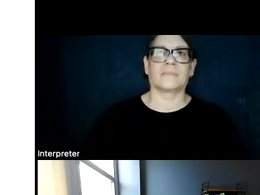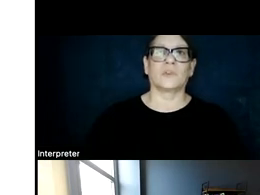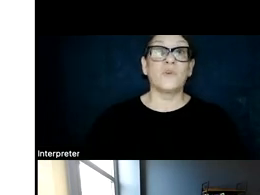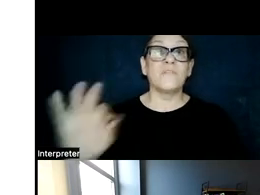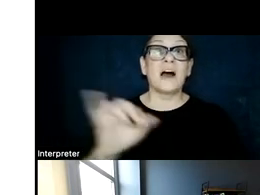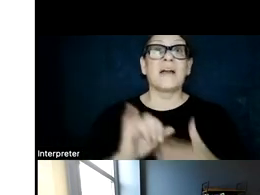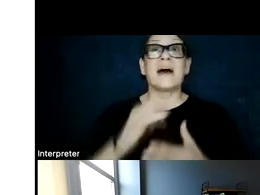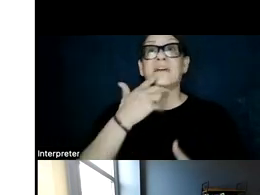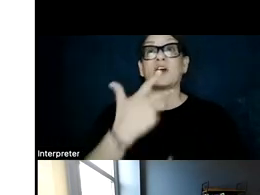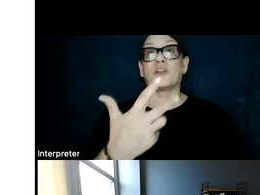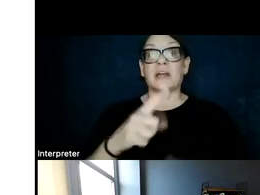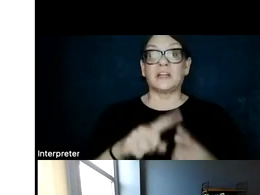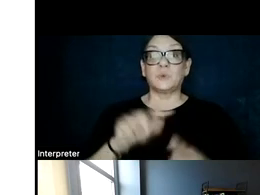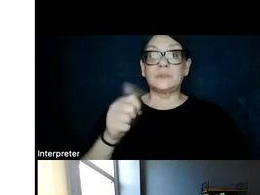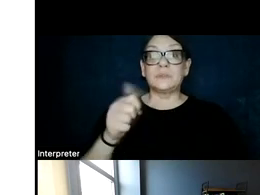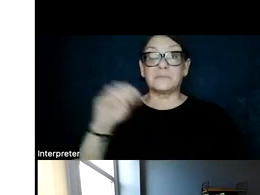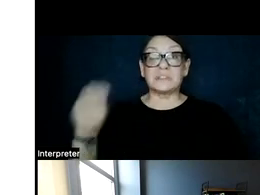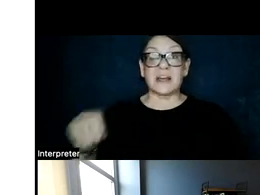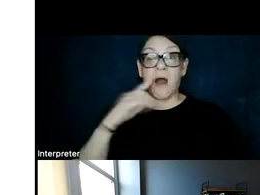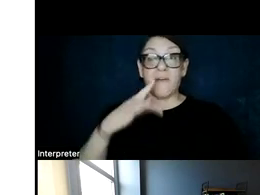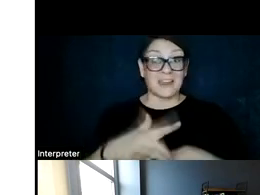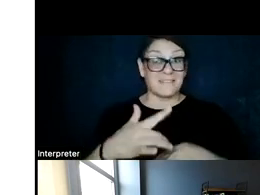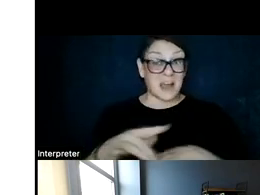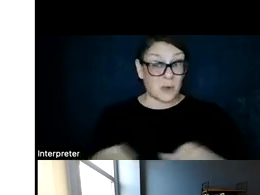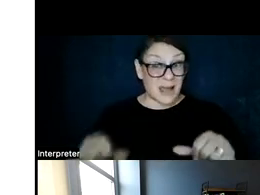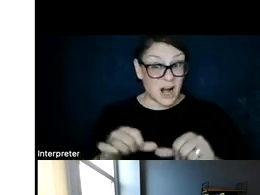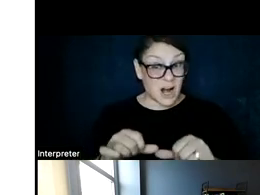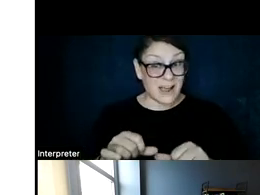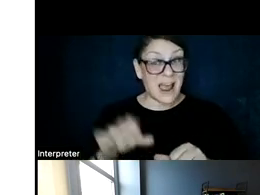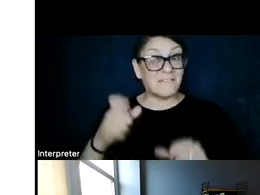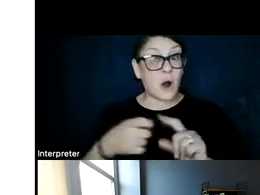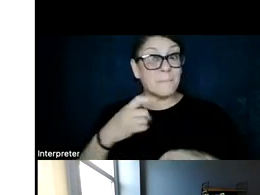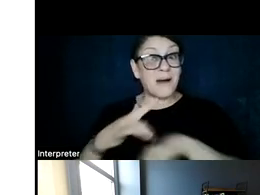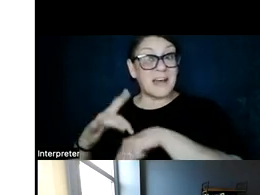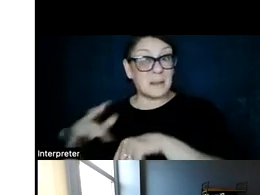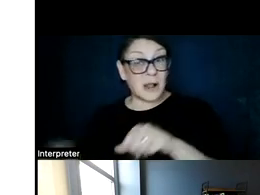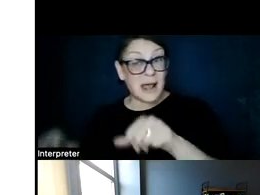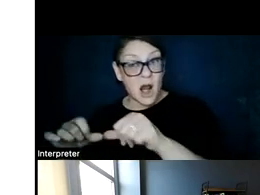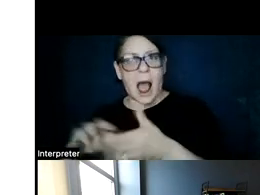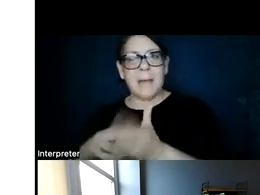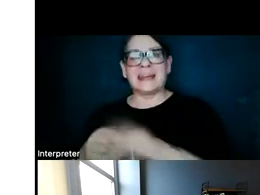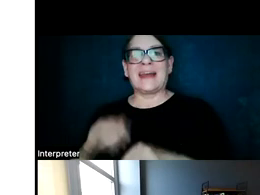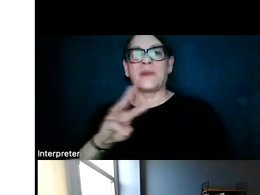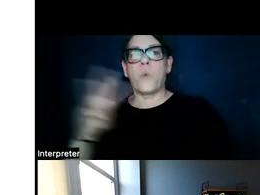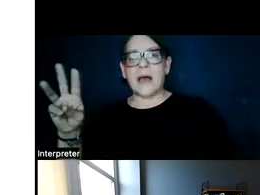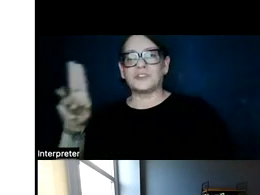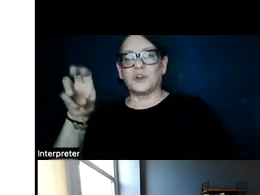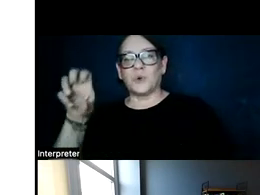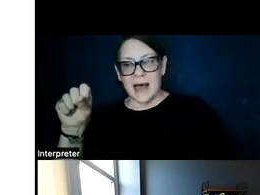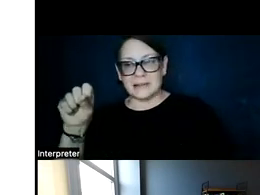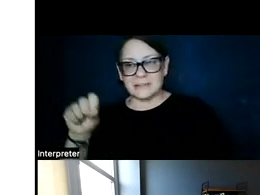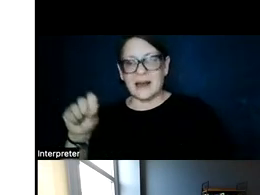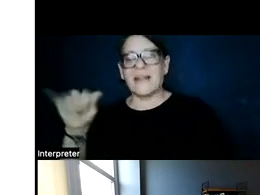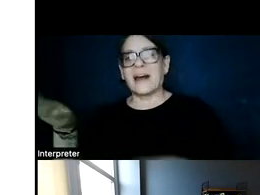3 to 10% of the available area. And by available area, I'm contrasting that to, in the Western U.S. case, the land